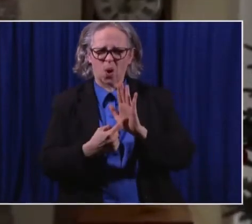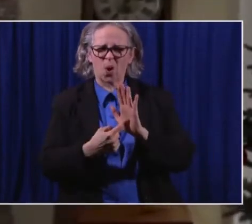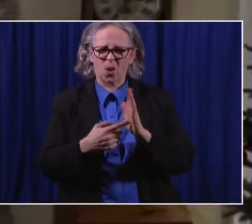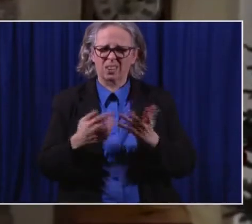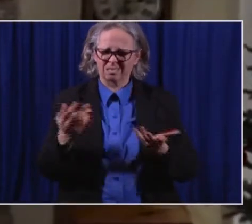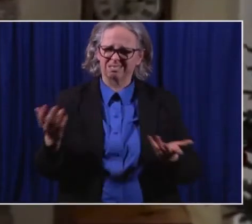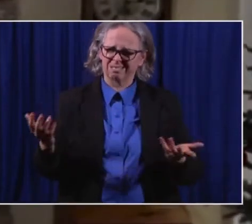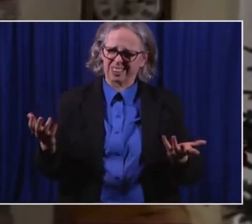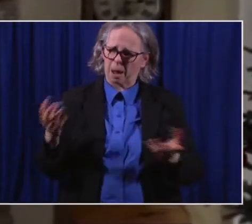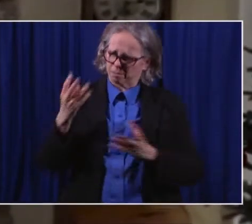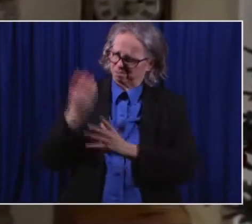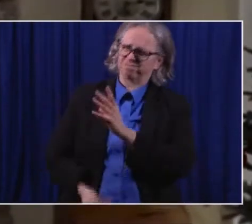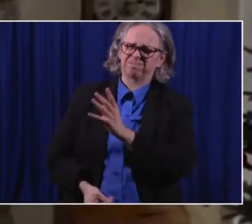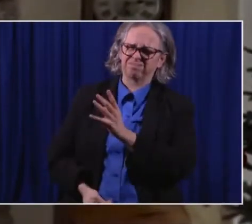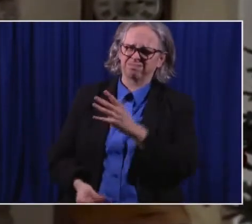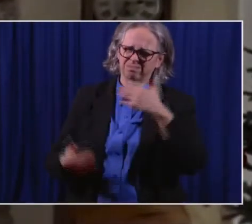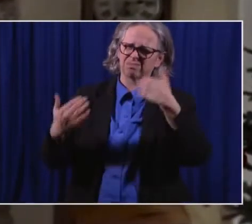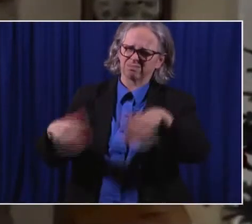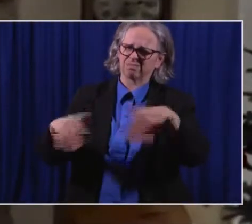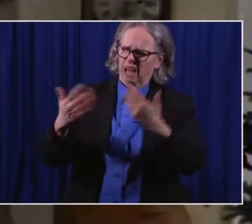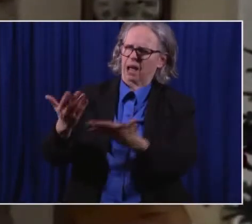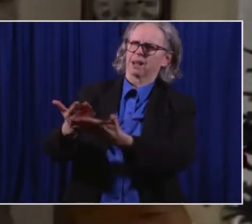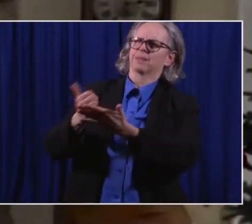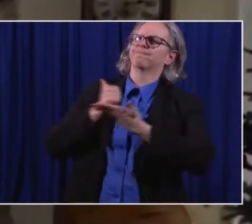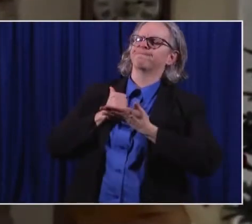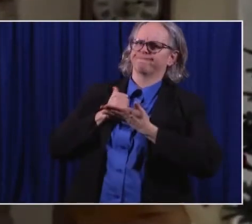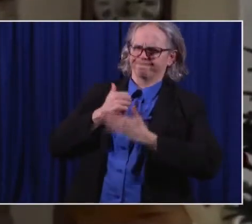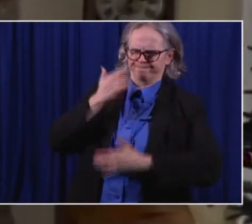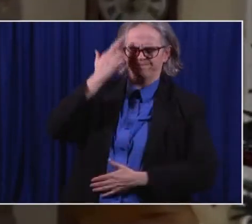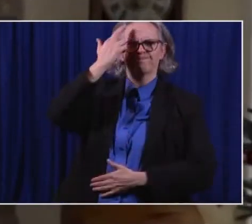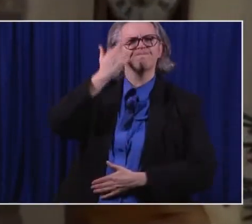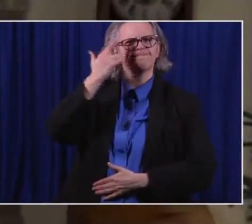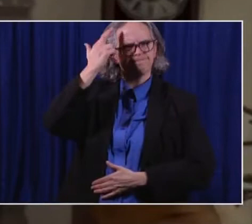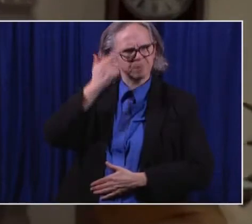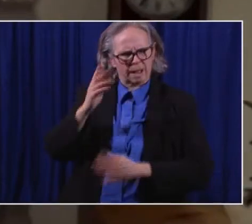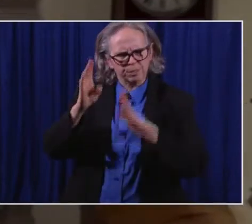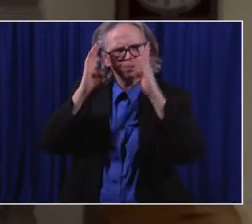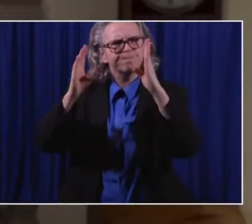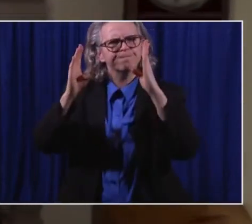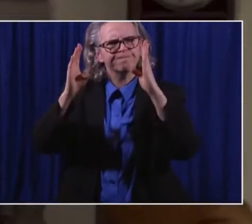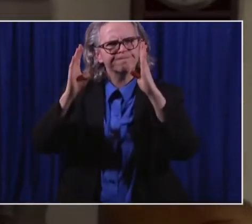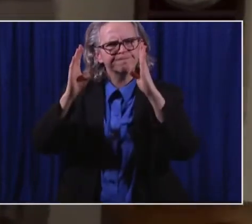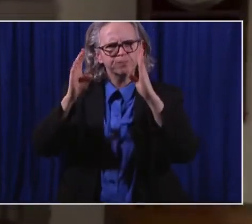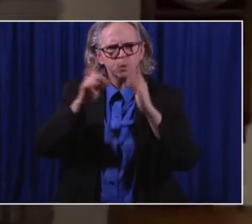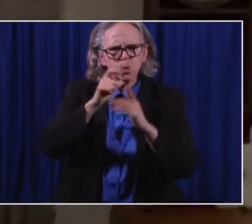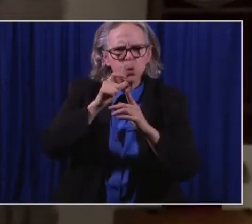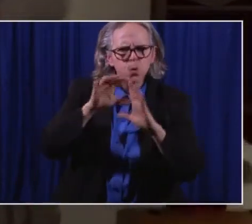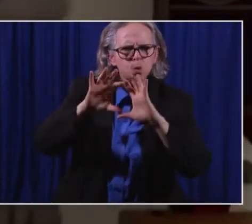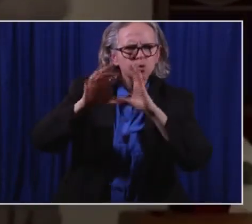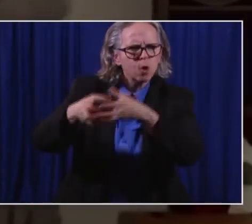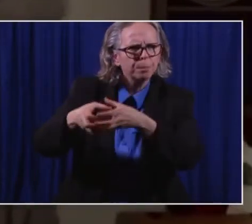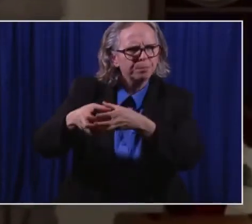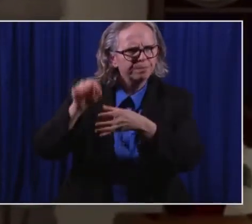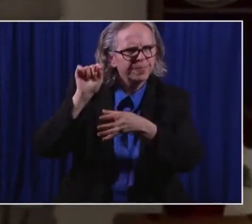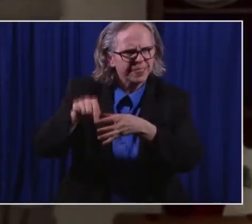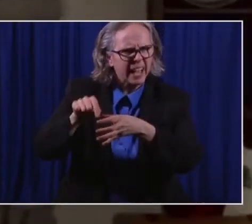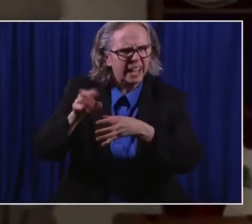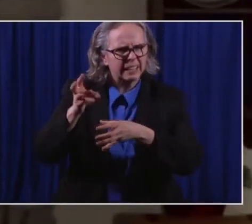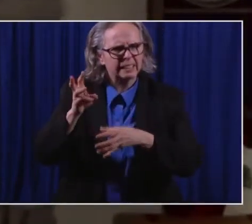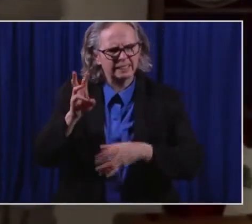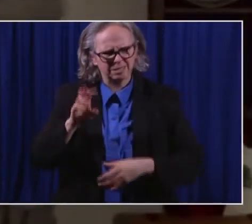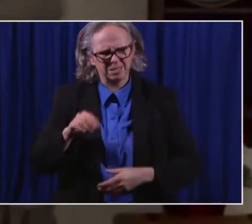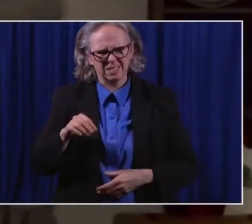almost 67, almost 87% of the deaths in the state of Ohio. It really is an astounding,